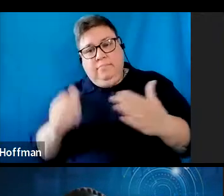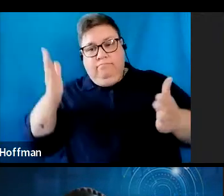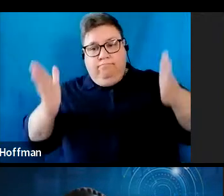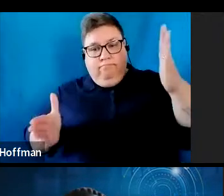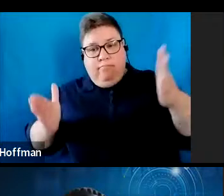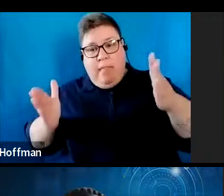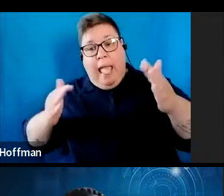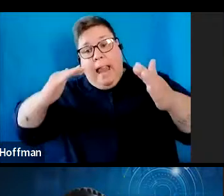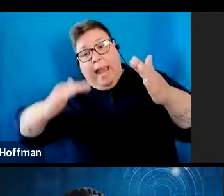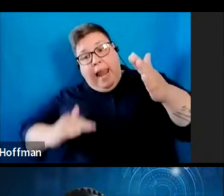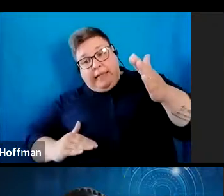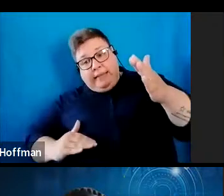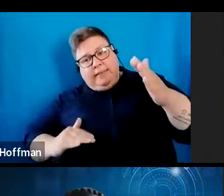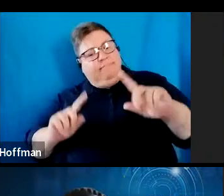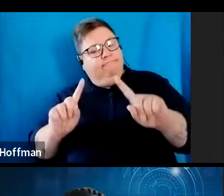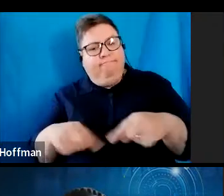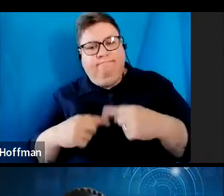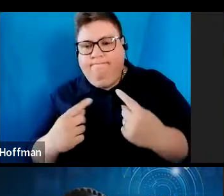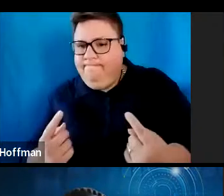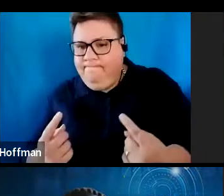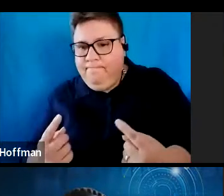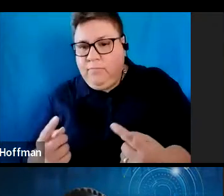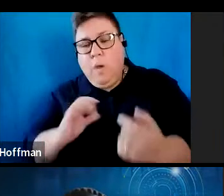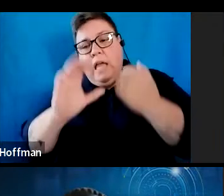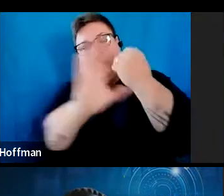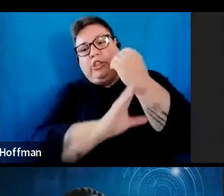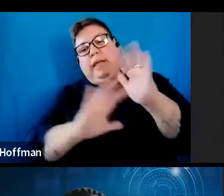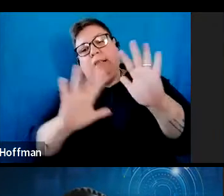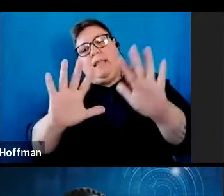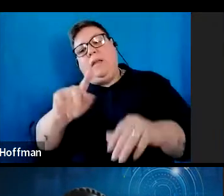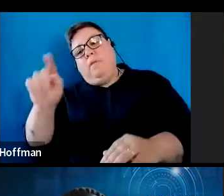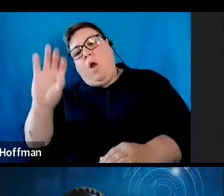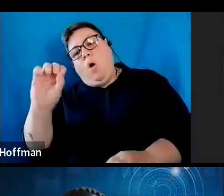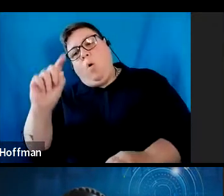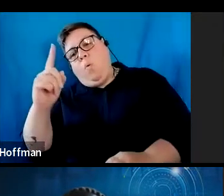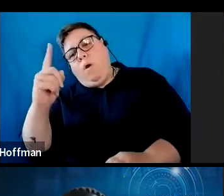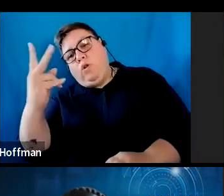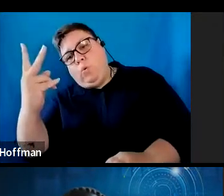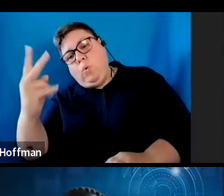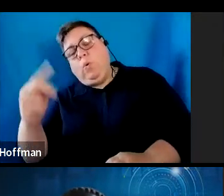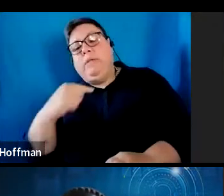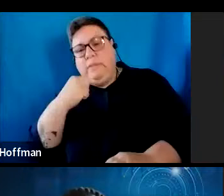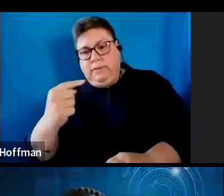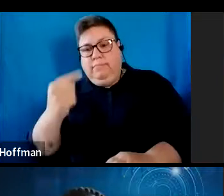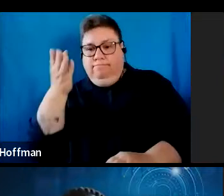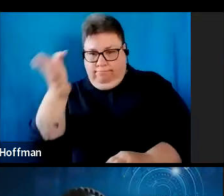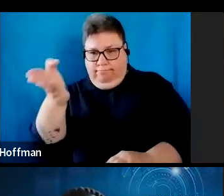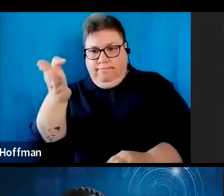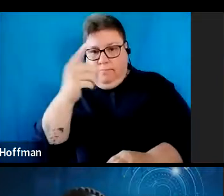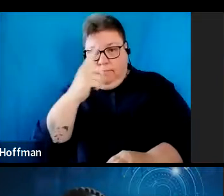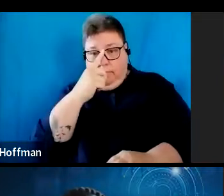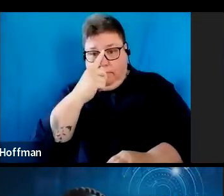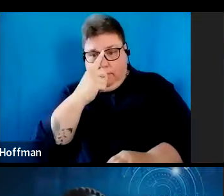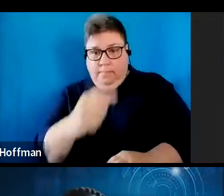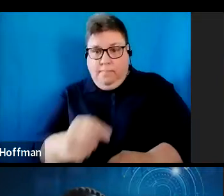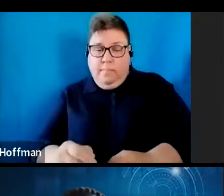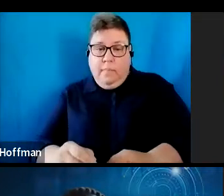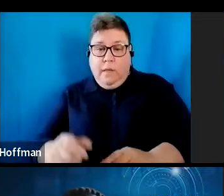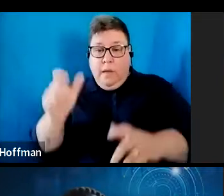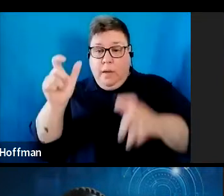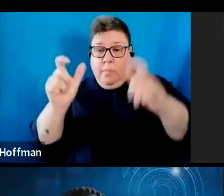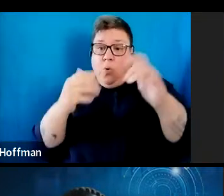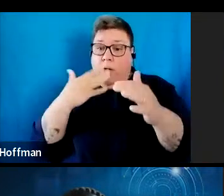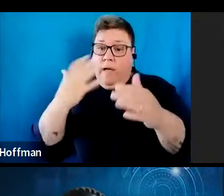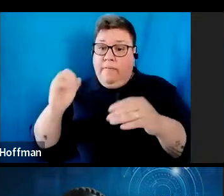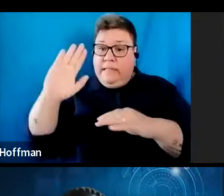12 months, where Section 10102 is applicable. Can the person who submitted this question?